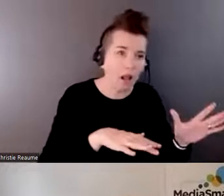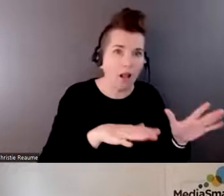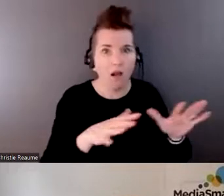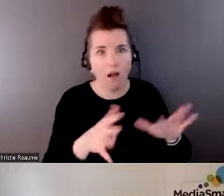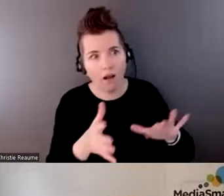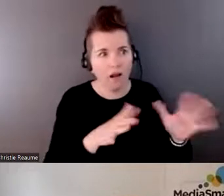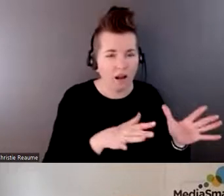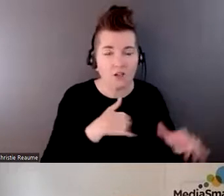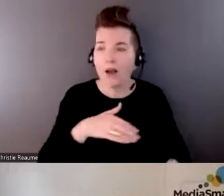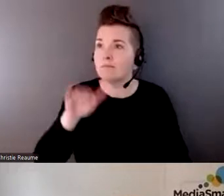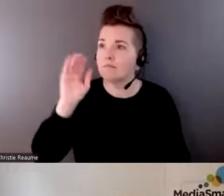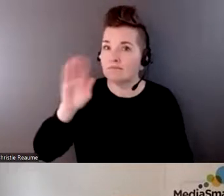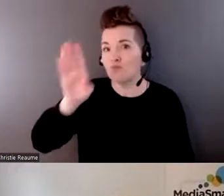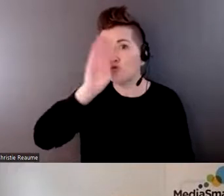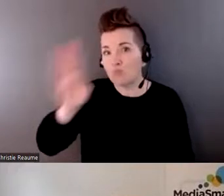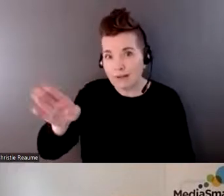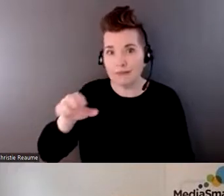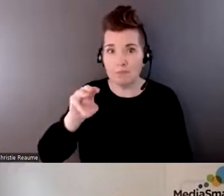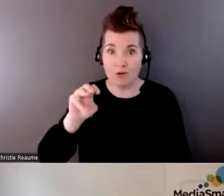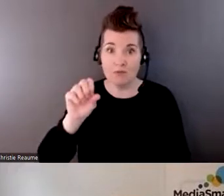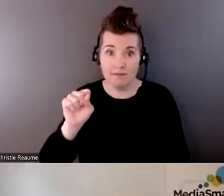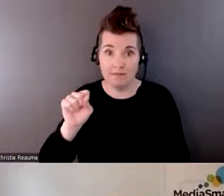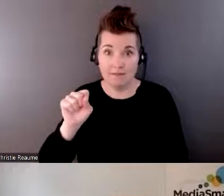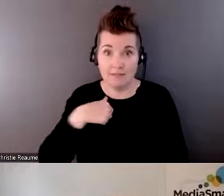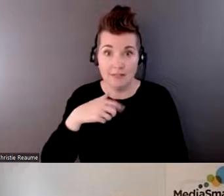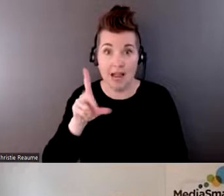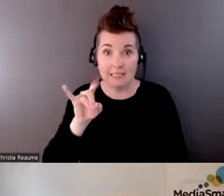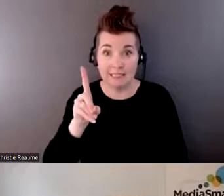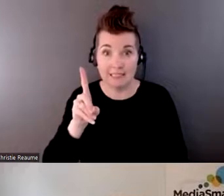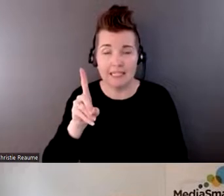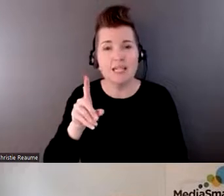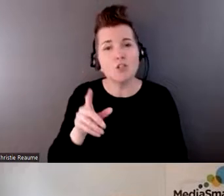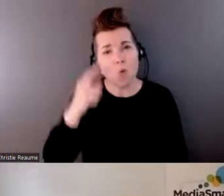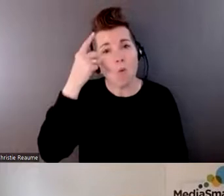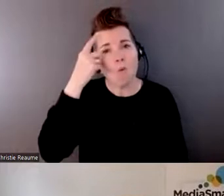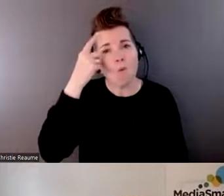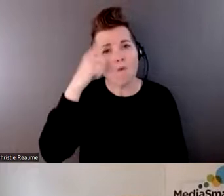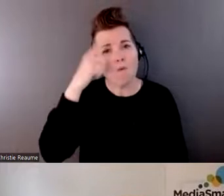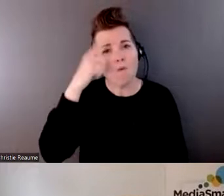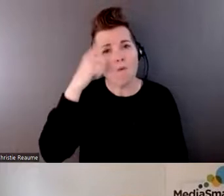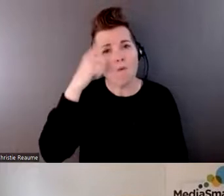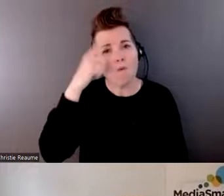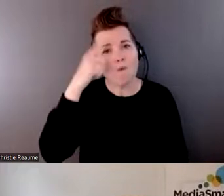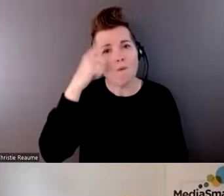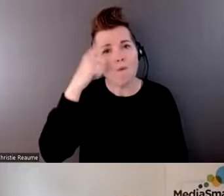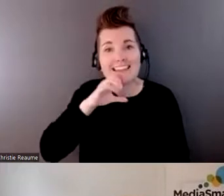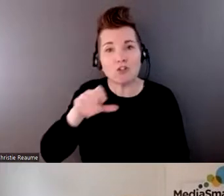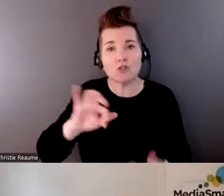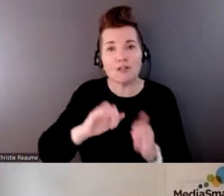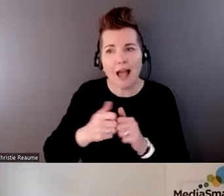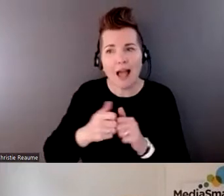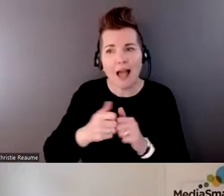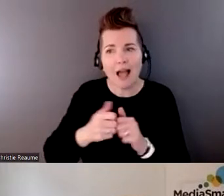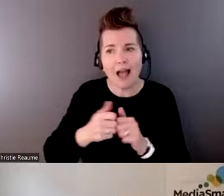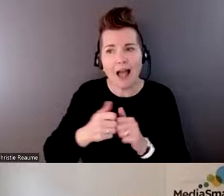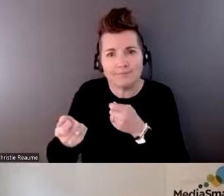to answer your question on how to get seniors, it's true, but they need